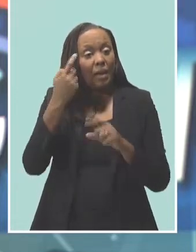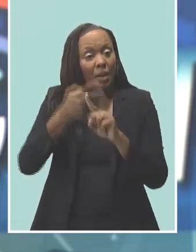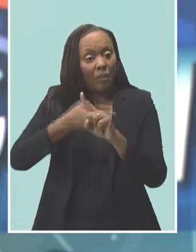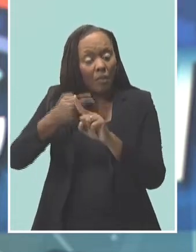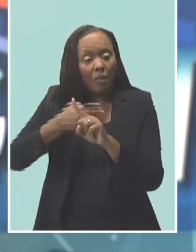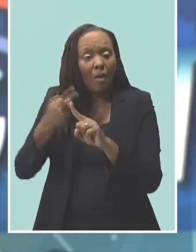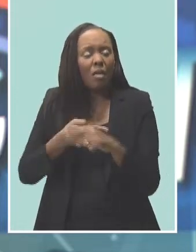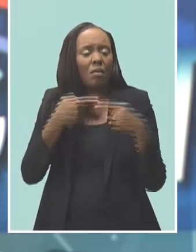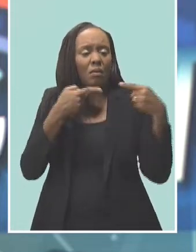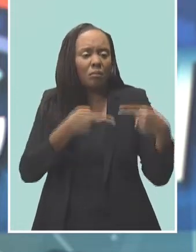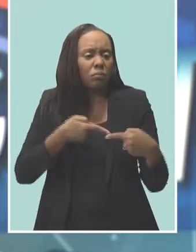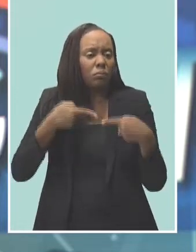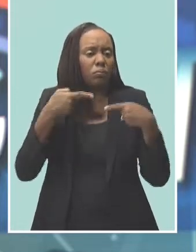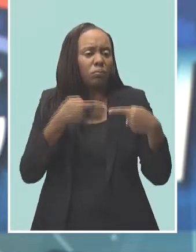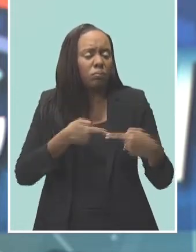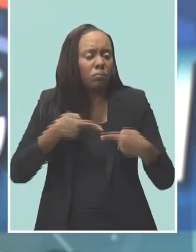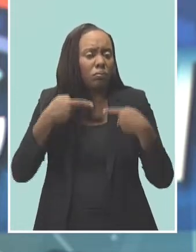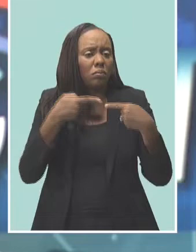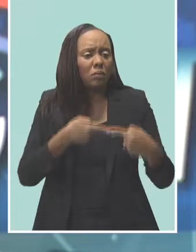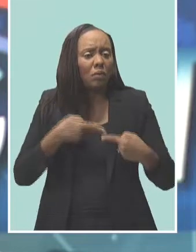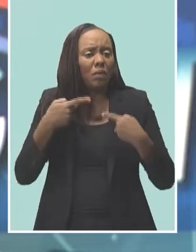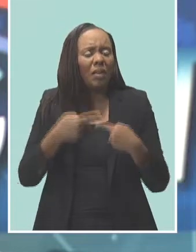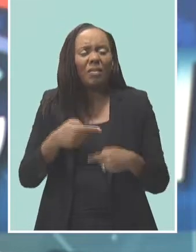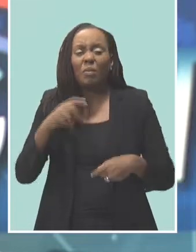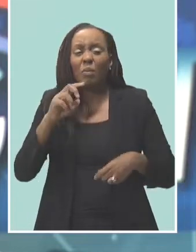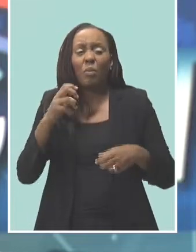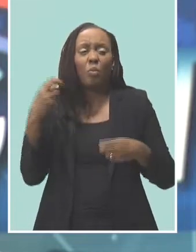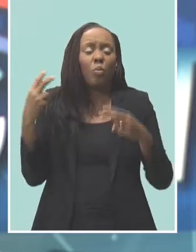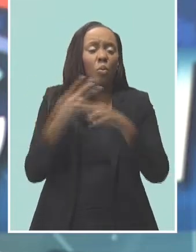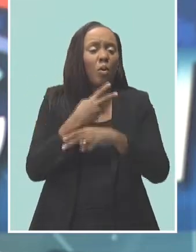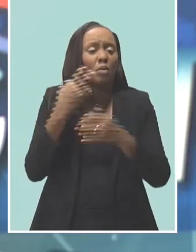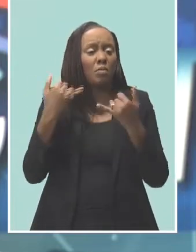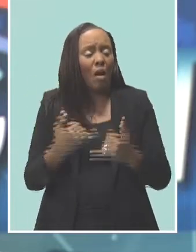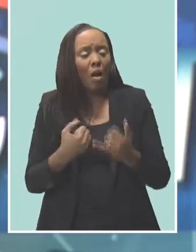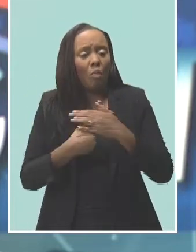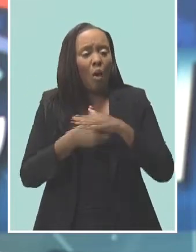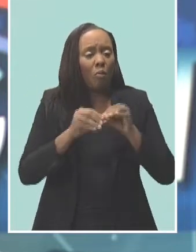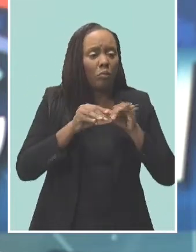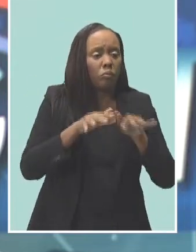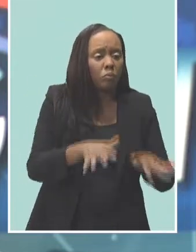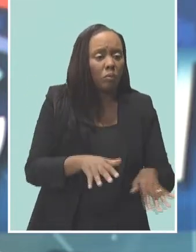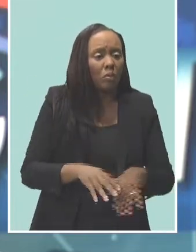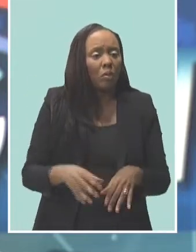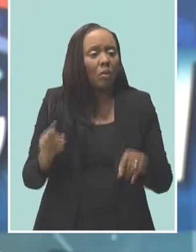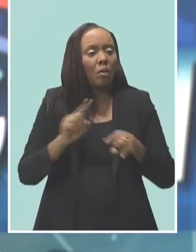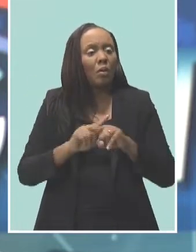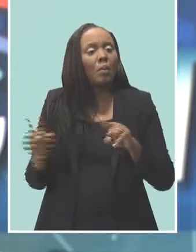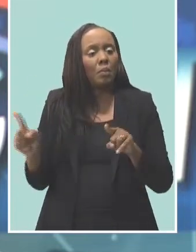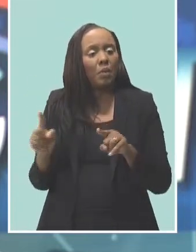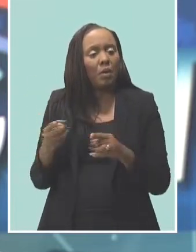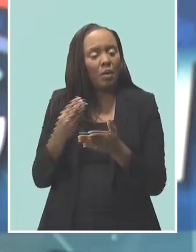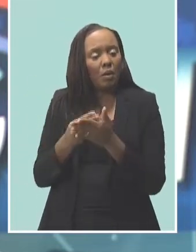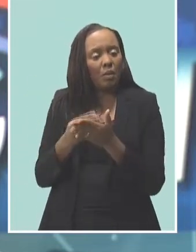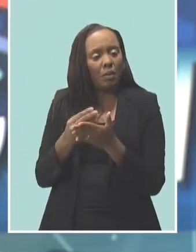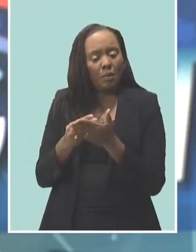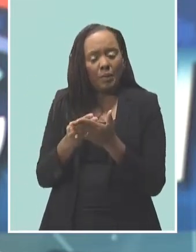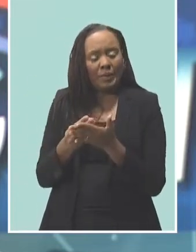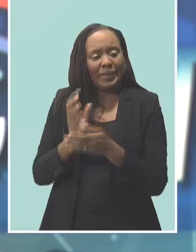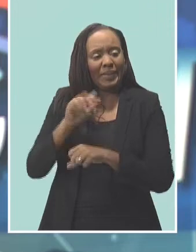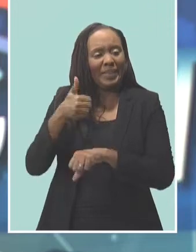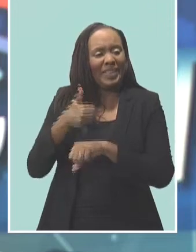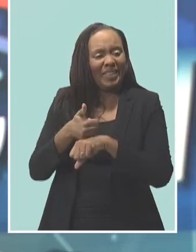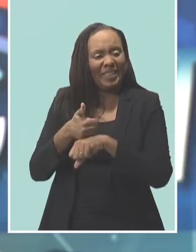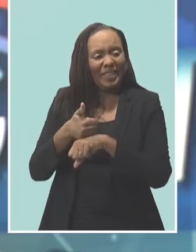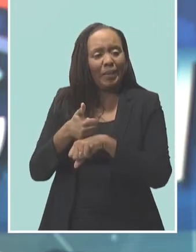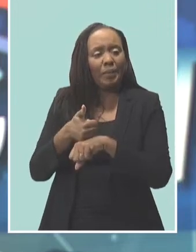COVID-19 lockdown. But as we hear in this Rhian Phillips report, the Katrina Endometriosis Fund Association of Barbados, headed by